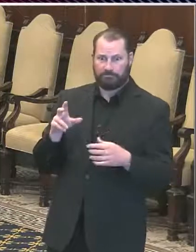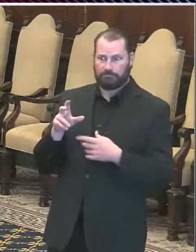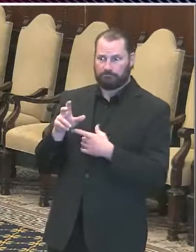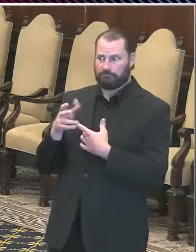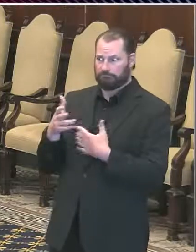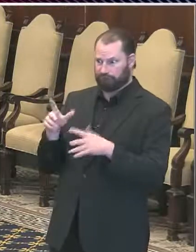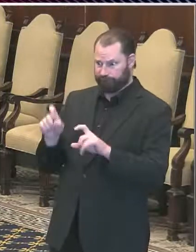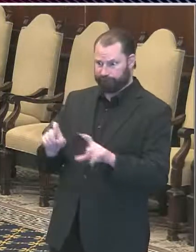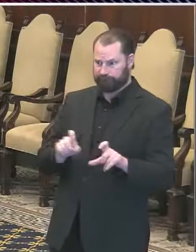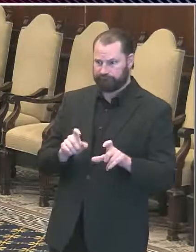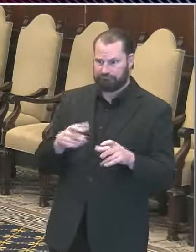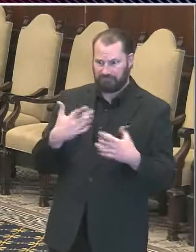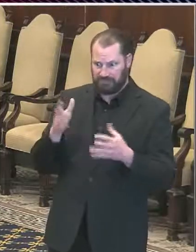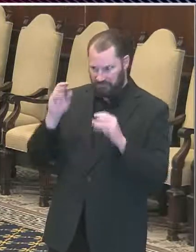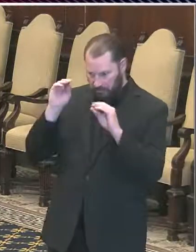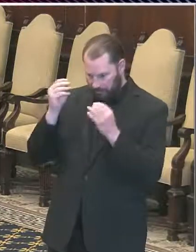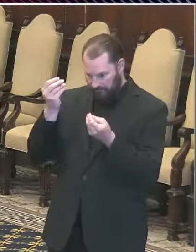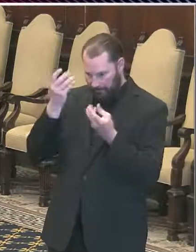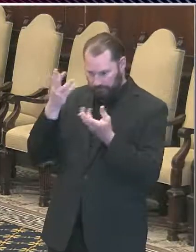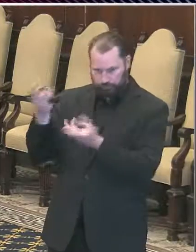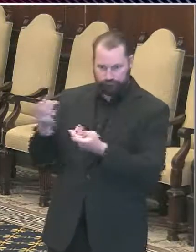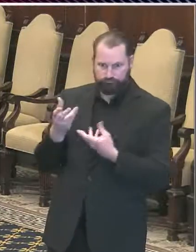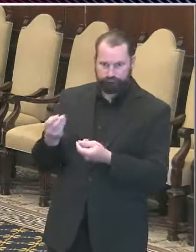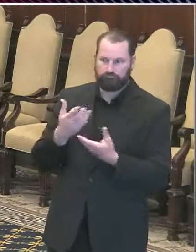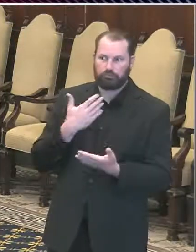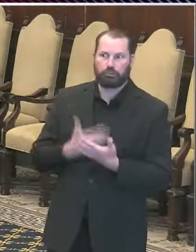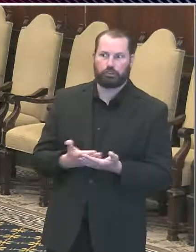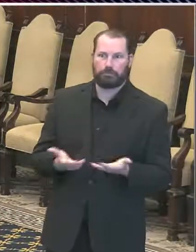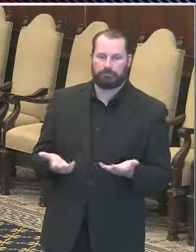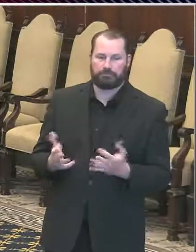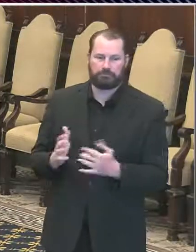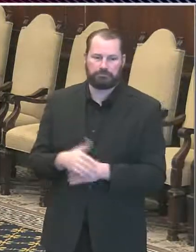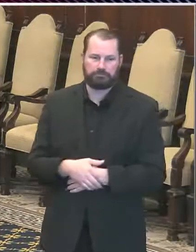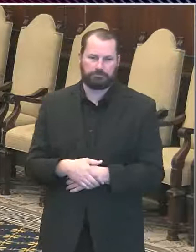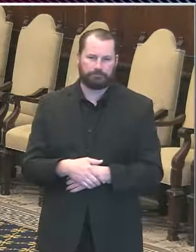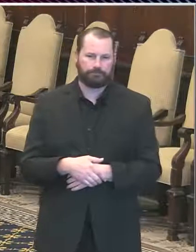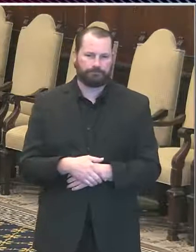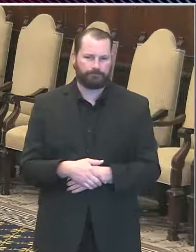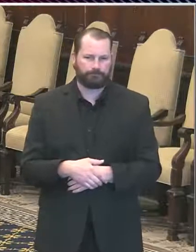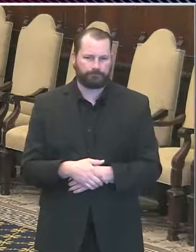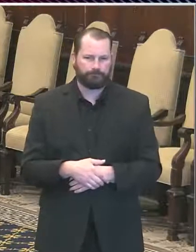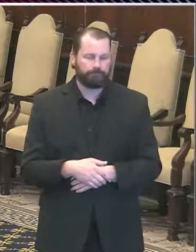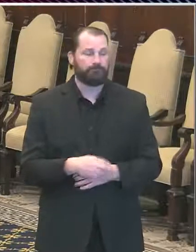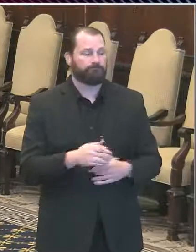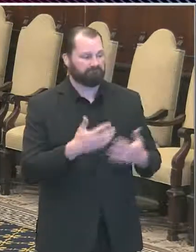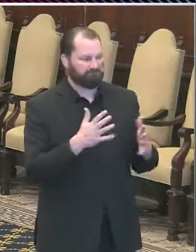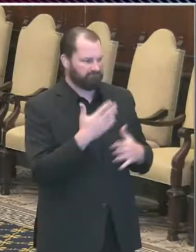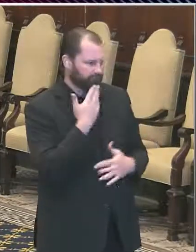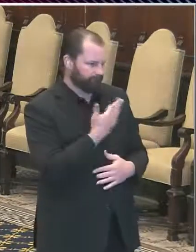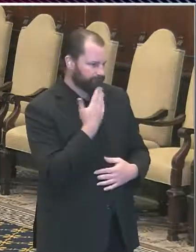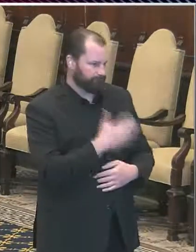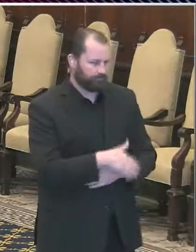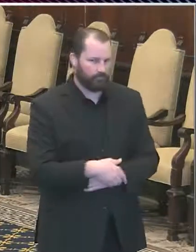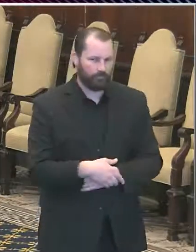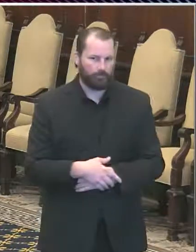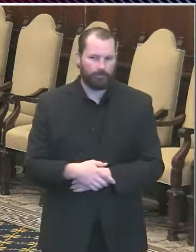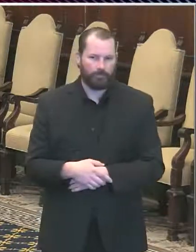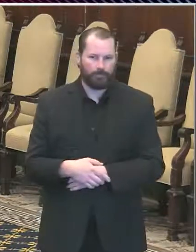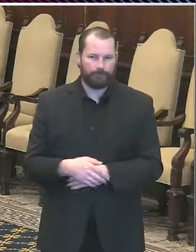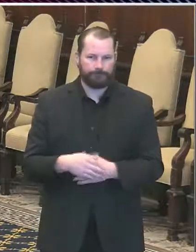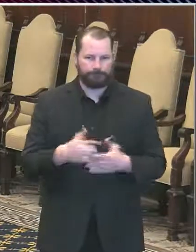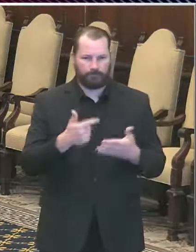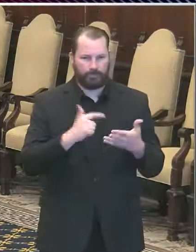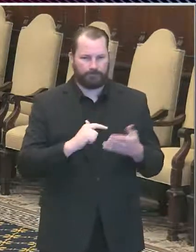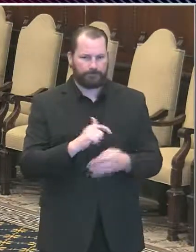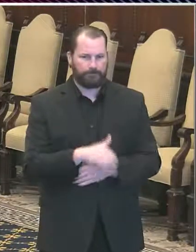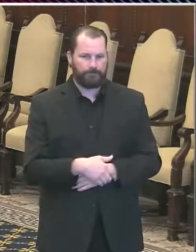with the infection of the bill practices around them. Okay. Those are my questions. Thank you. Thanks, Jack. We're going